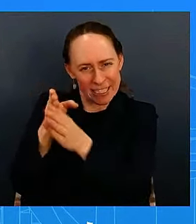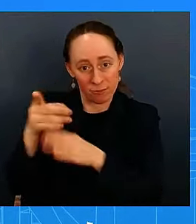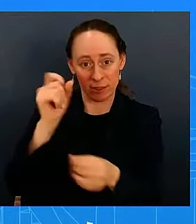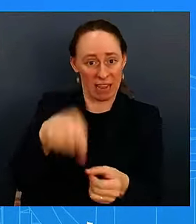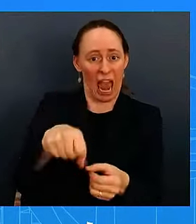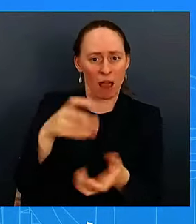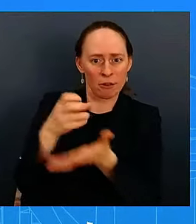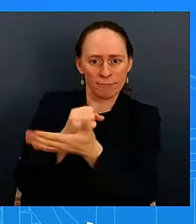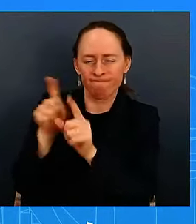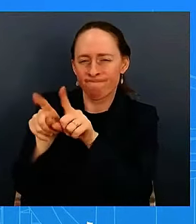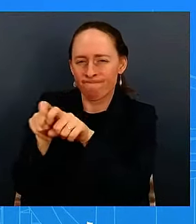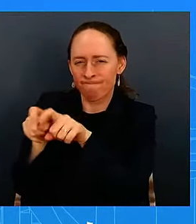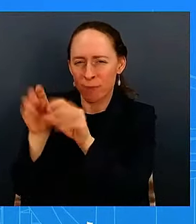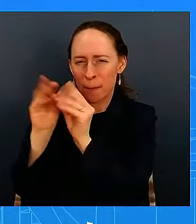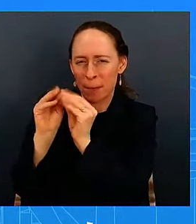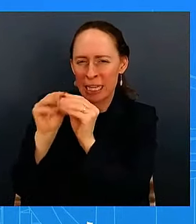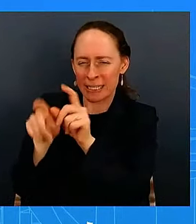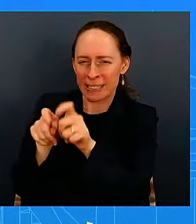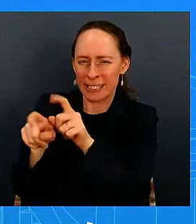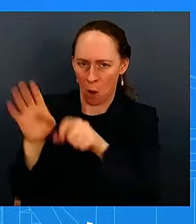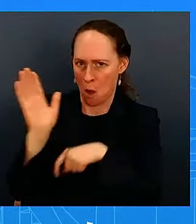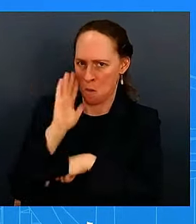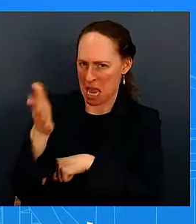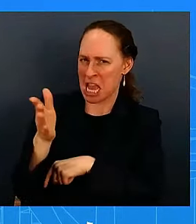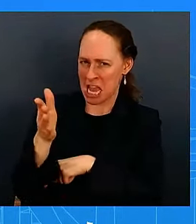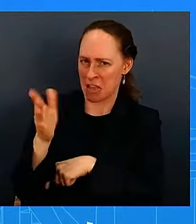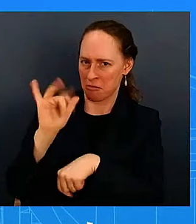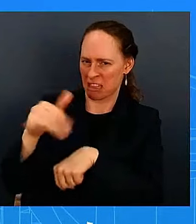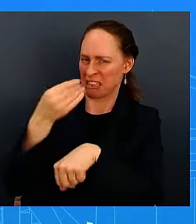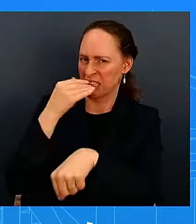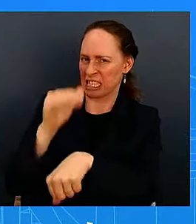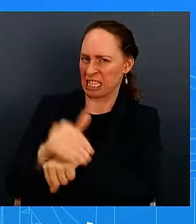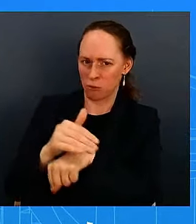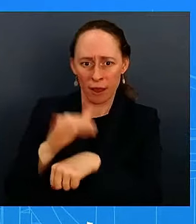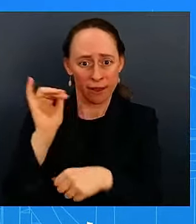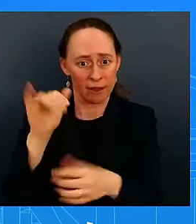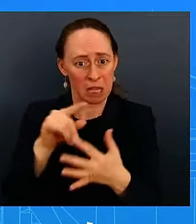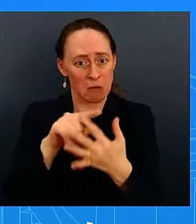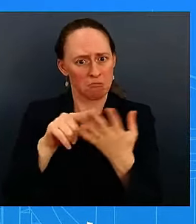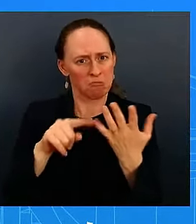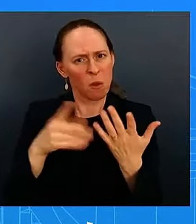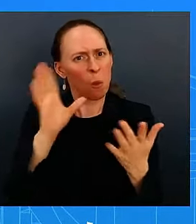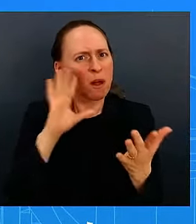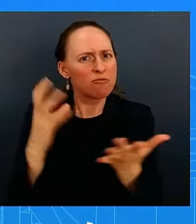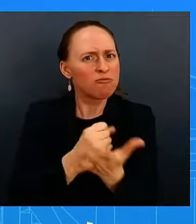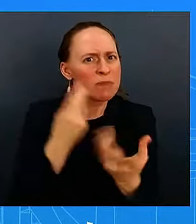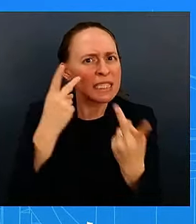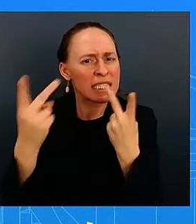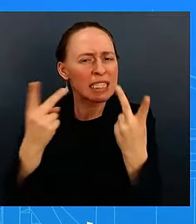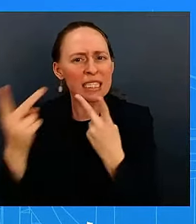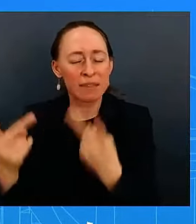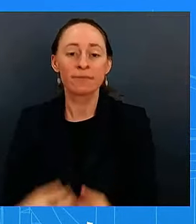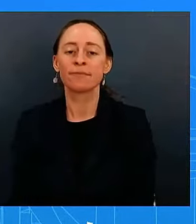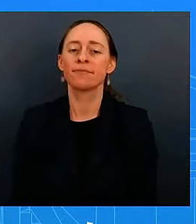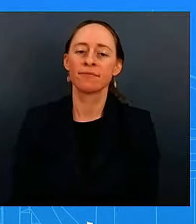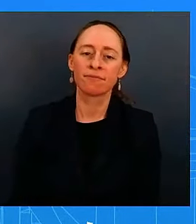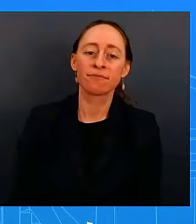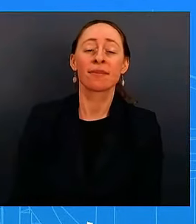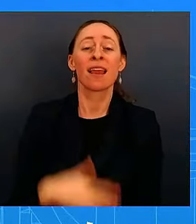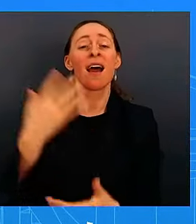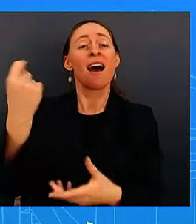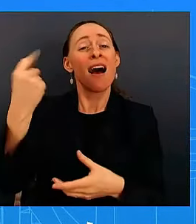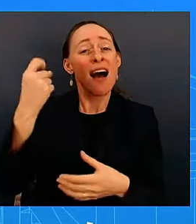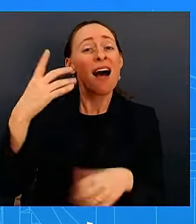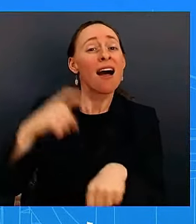going to be really important look this is this is a private dinner uh this is continuing the the personal relationships that he has